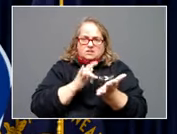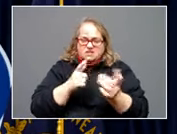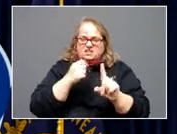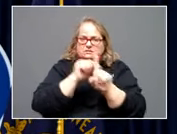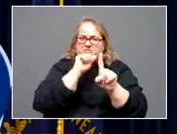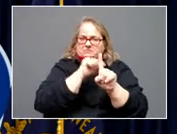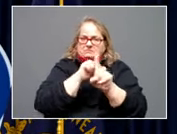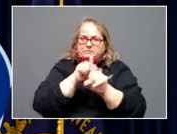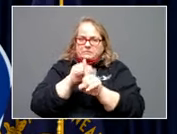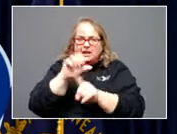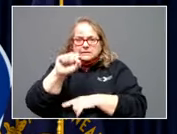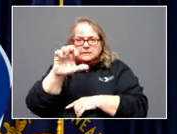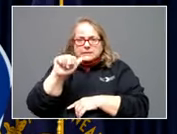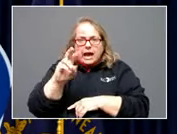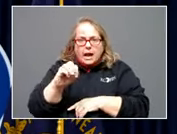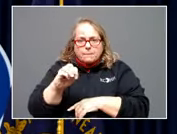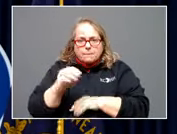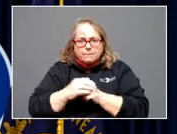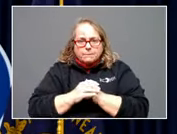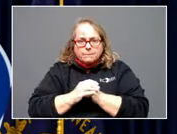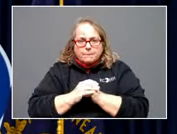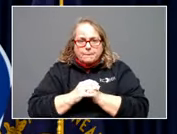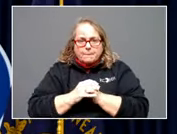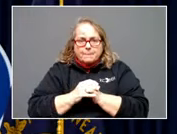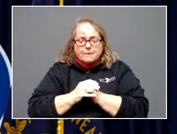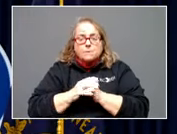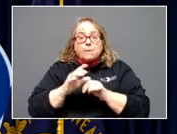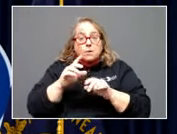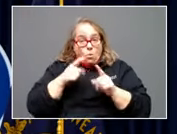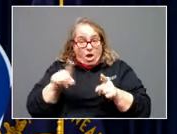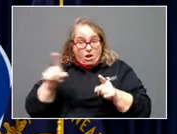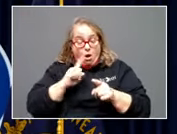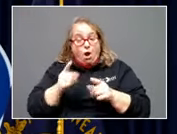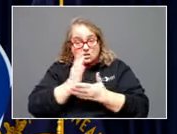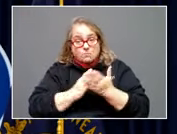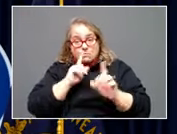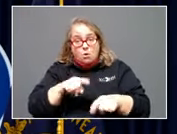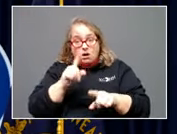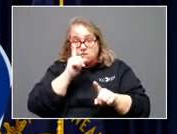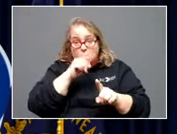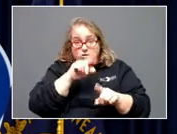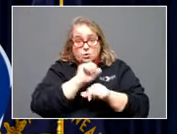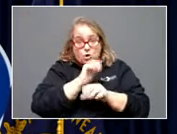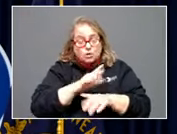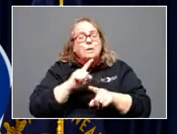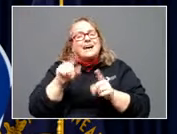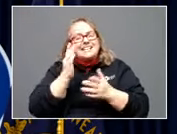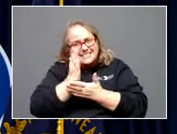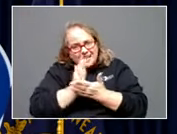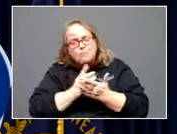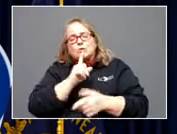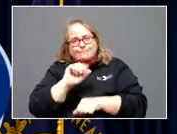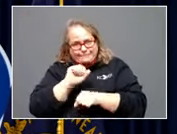have anything to take. While there are reports of fraudulent workers, there are also legitimate FEMA teams,